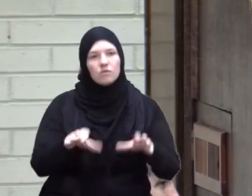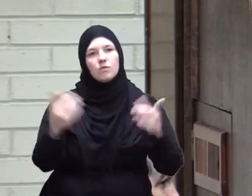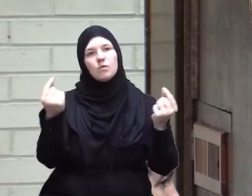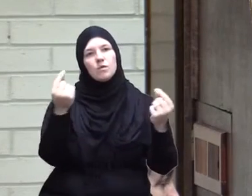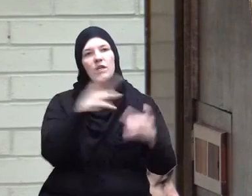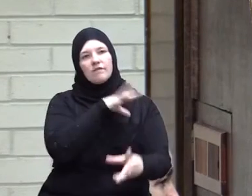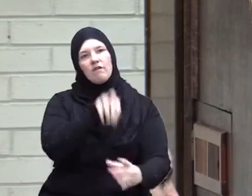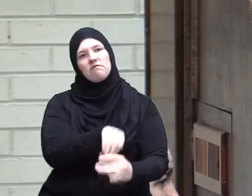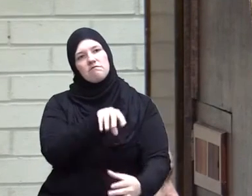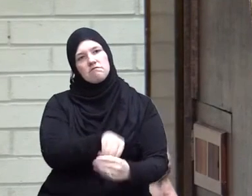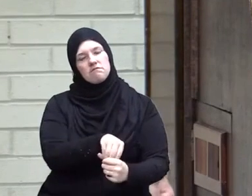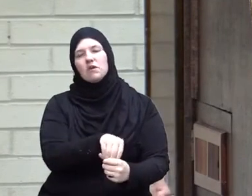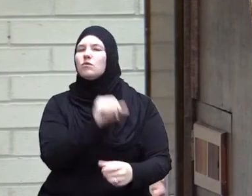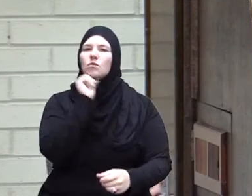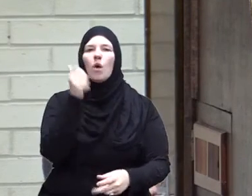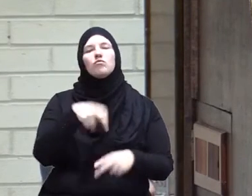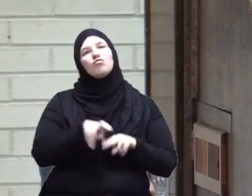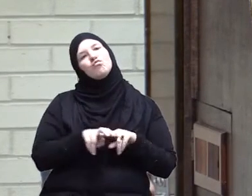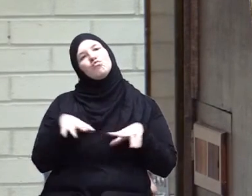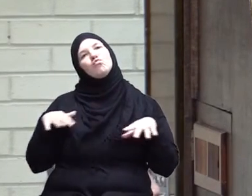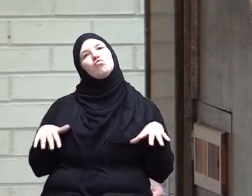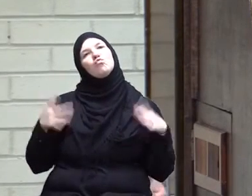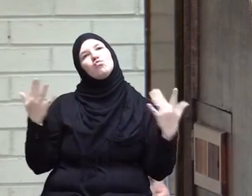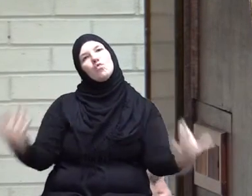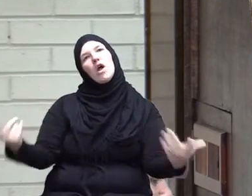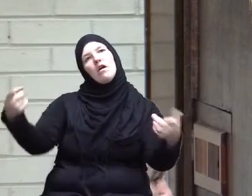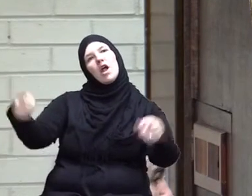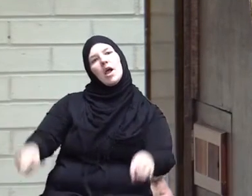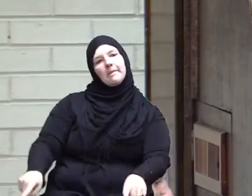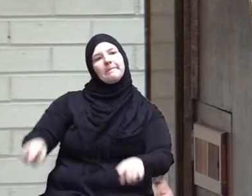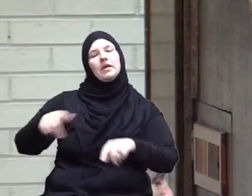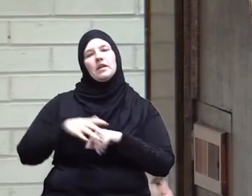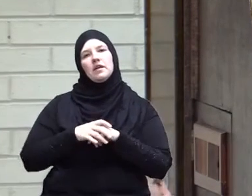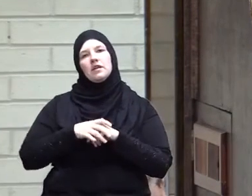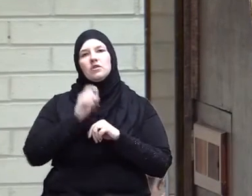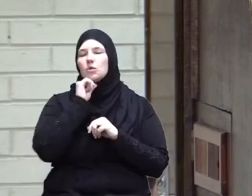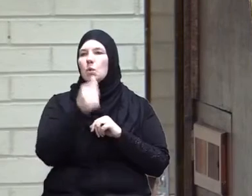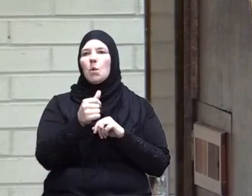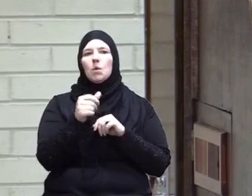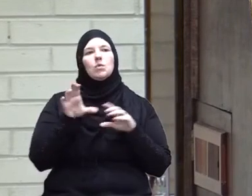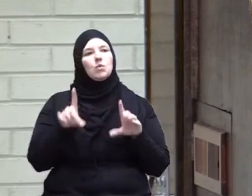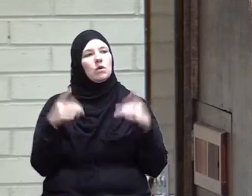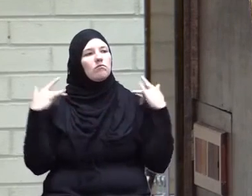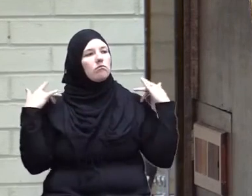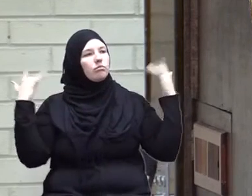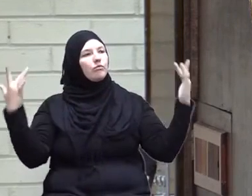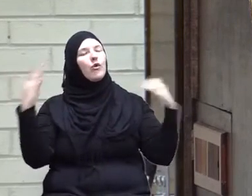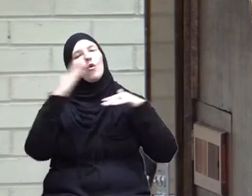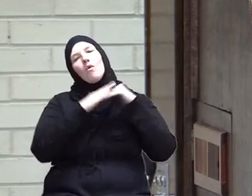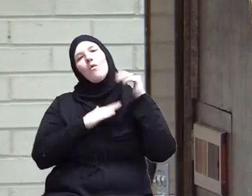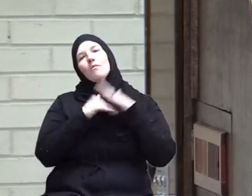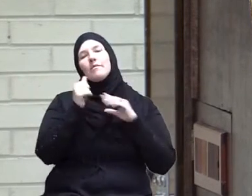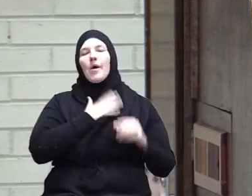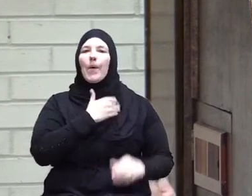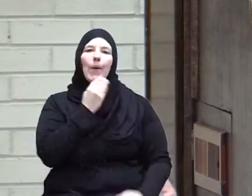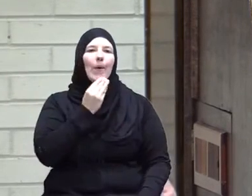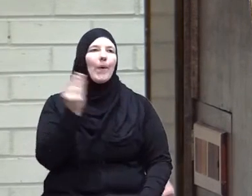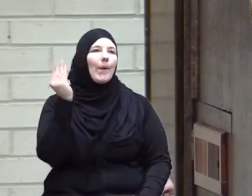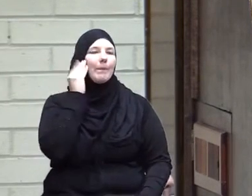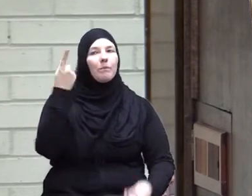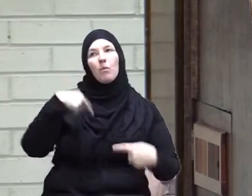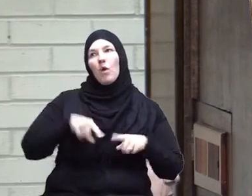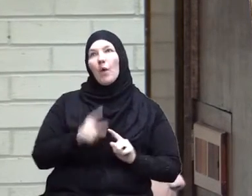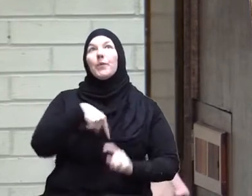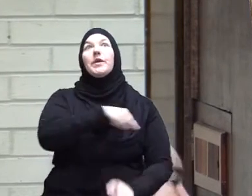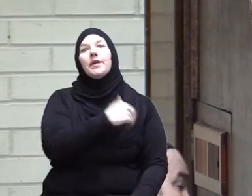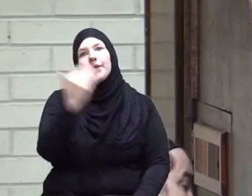and get engaged don't sit down don't sit on your hands don't use the cozy comfort of your home